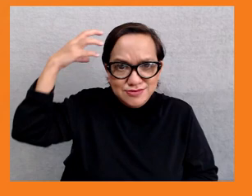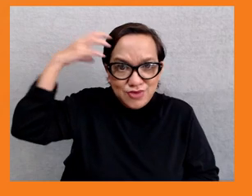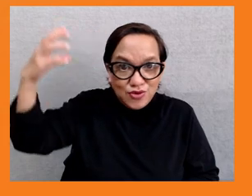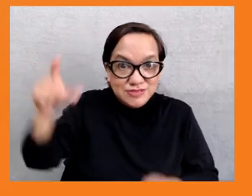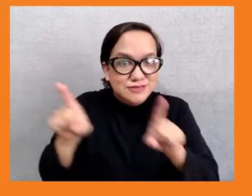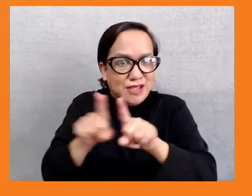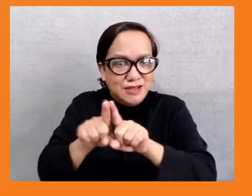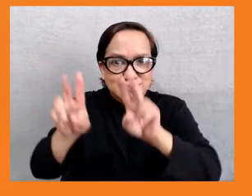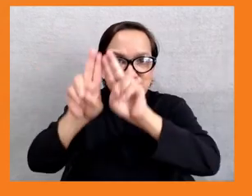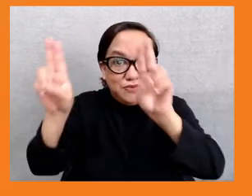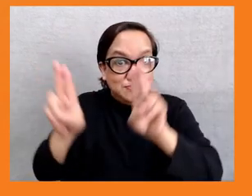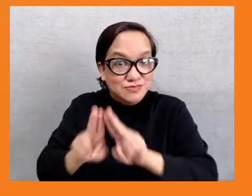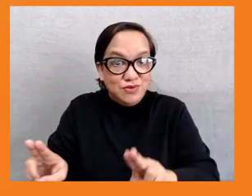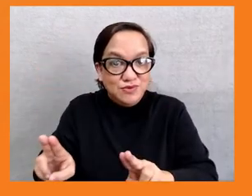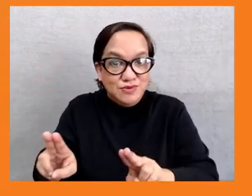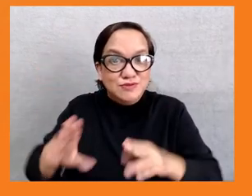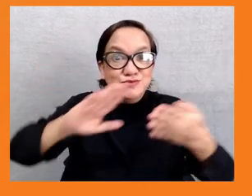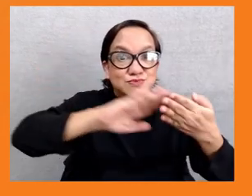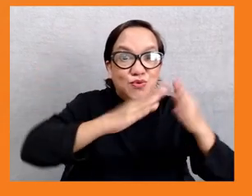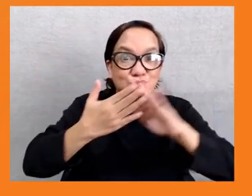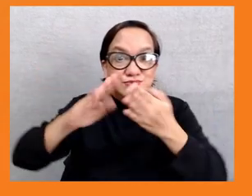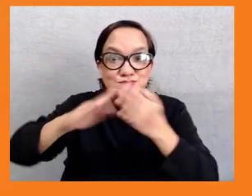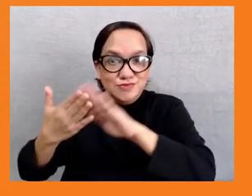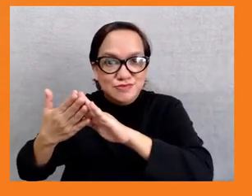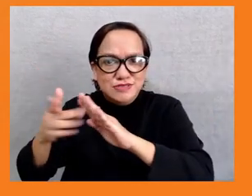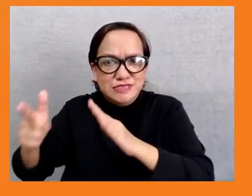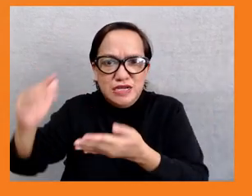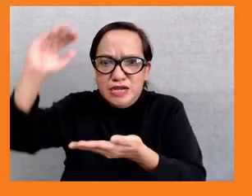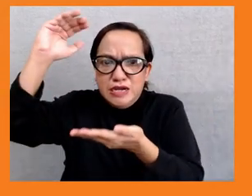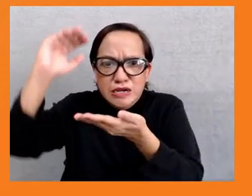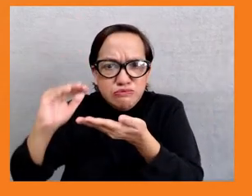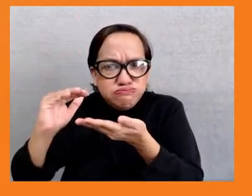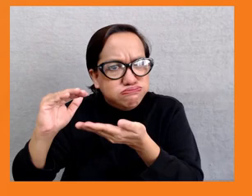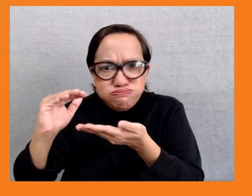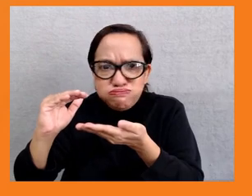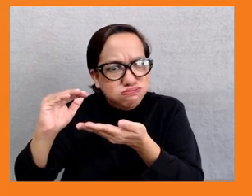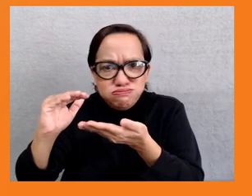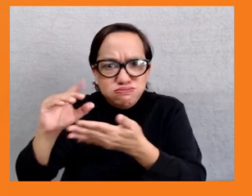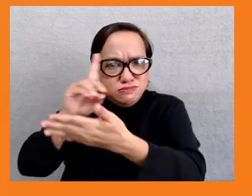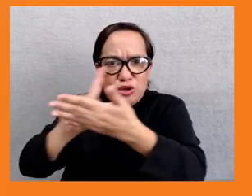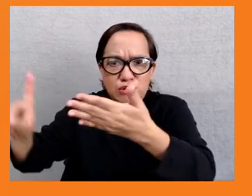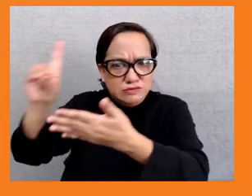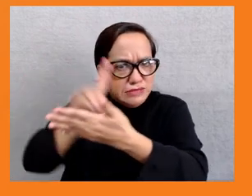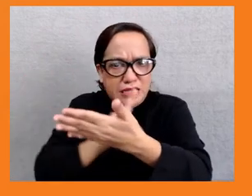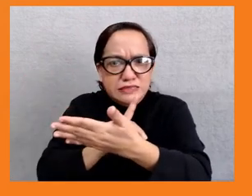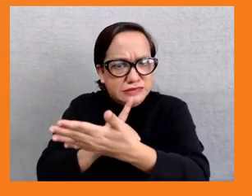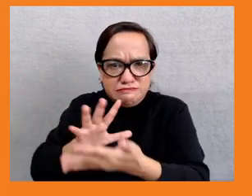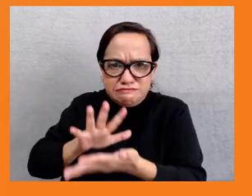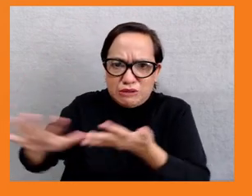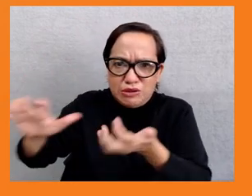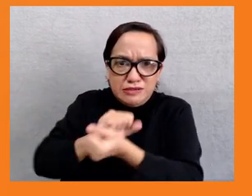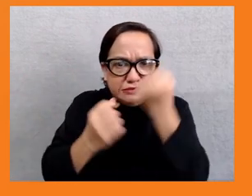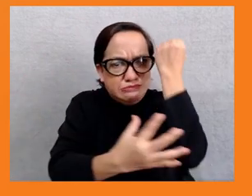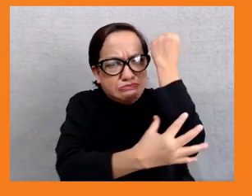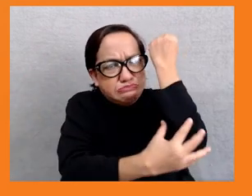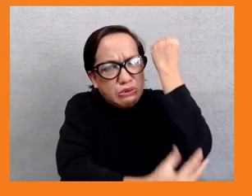inequality, eradicate poverty, and accelerate growth in Asia. I would now like to invite Matthew Martin from